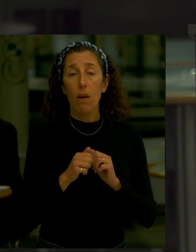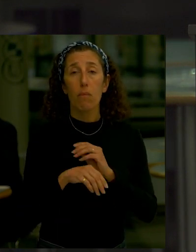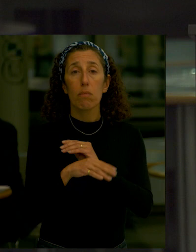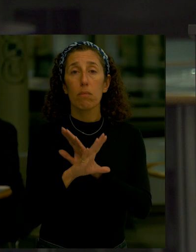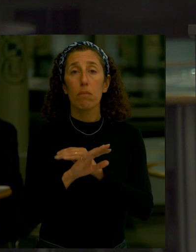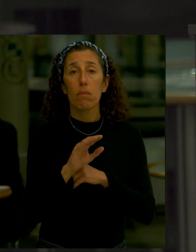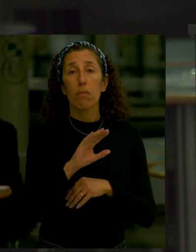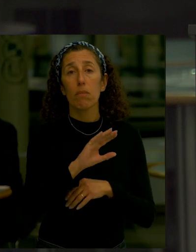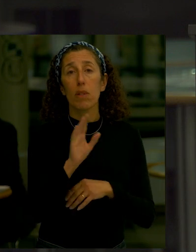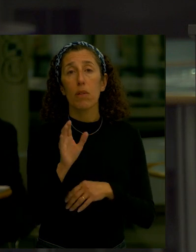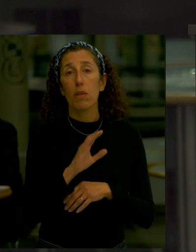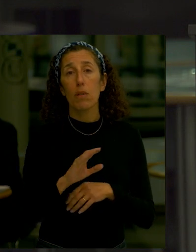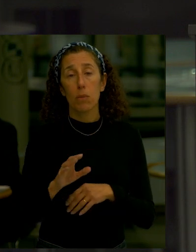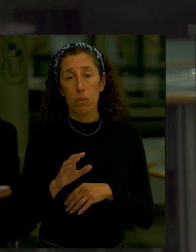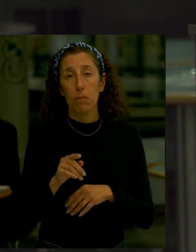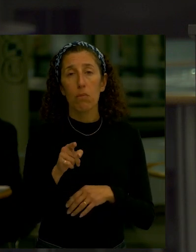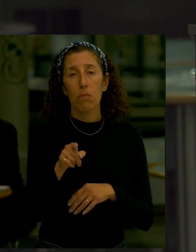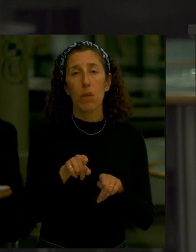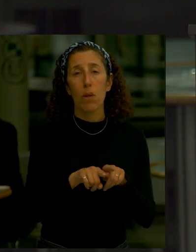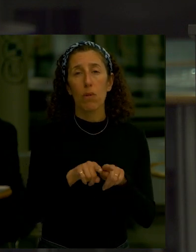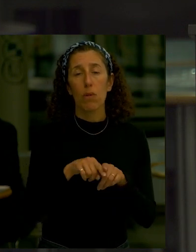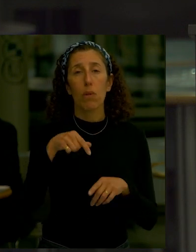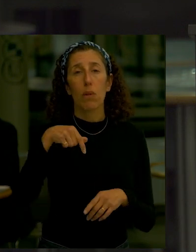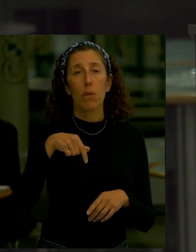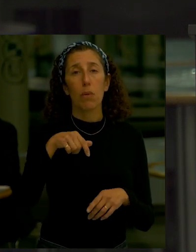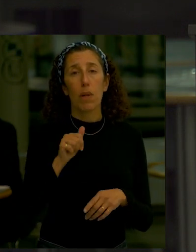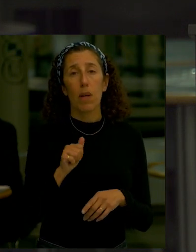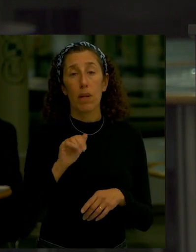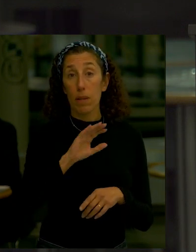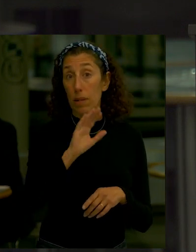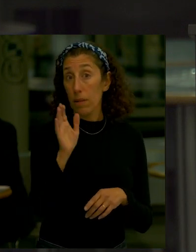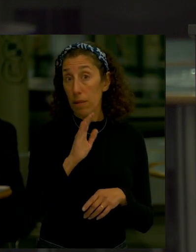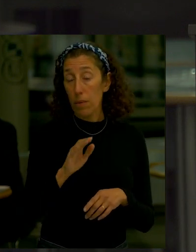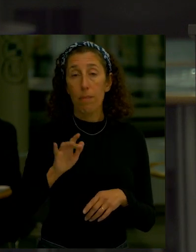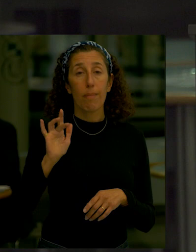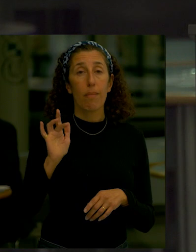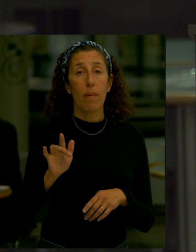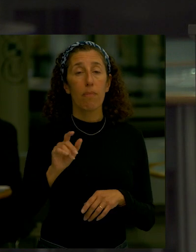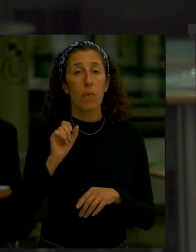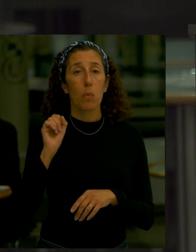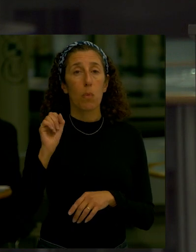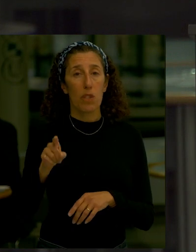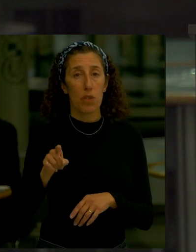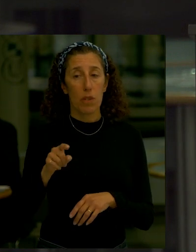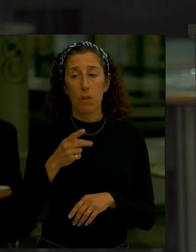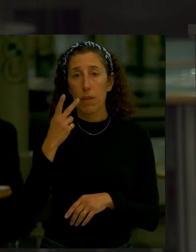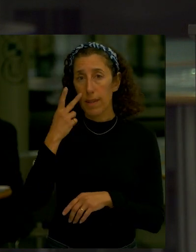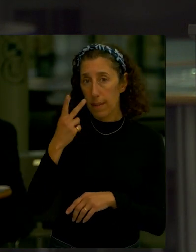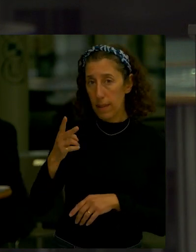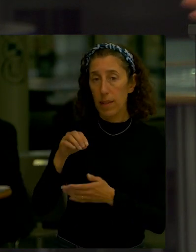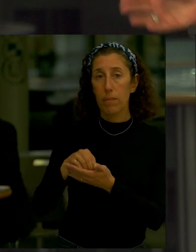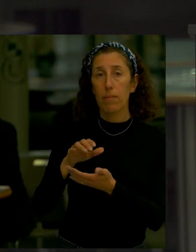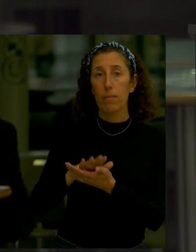using the Q&A Q there's a Q&A there's feature on your Zoom so please put your comments in there we'll be